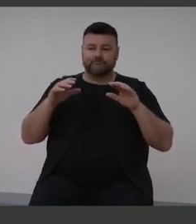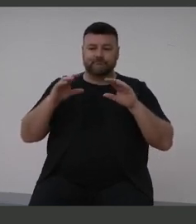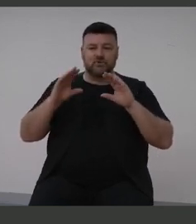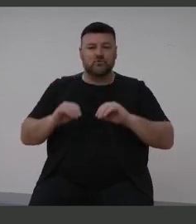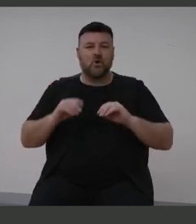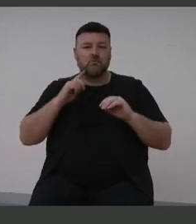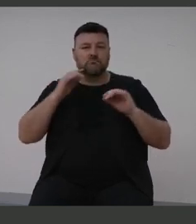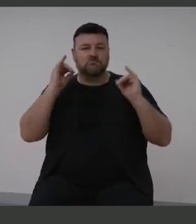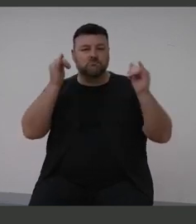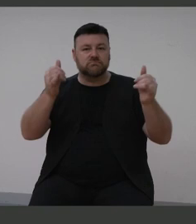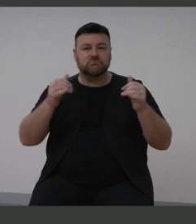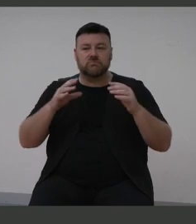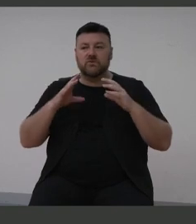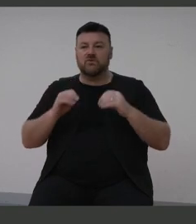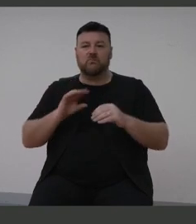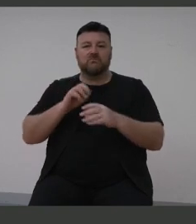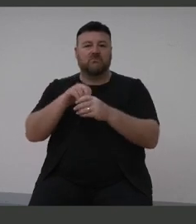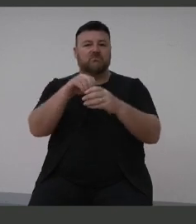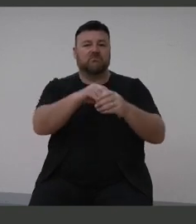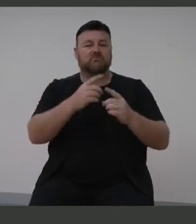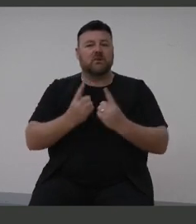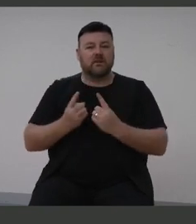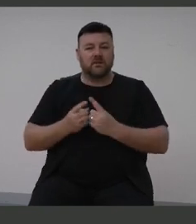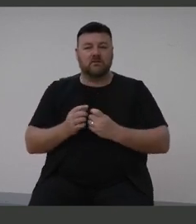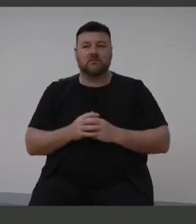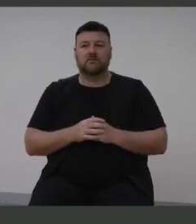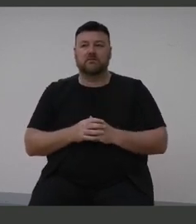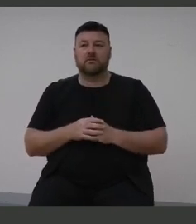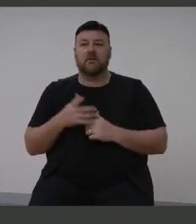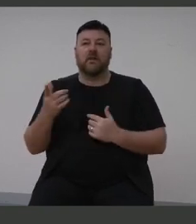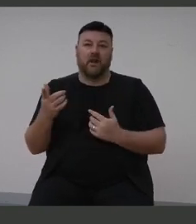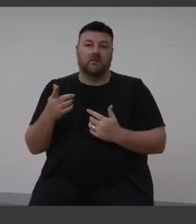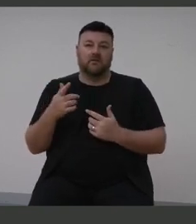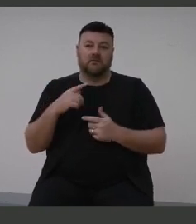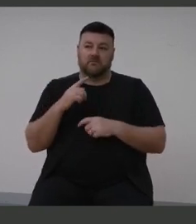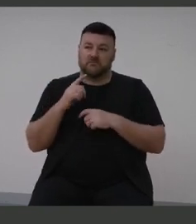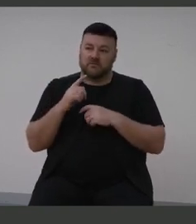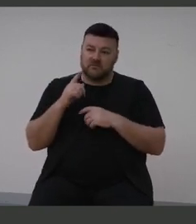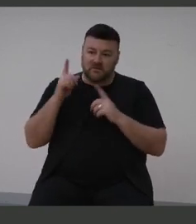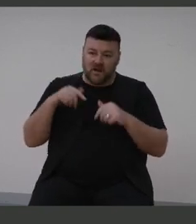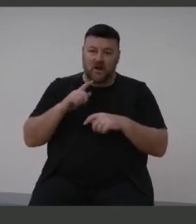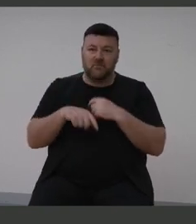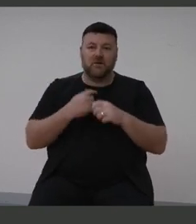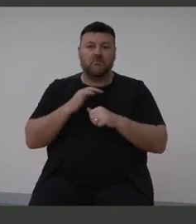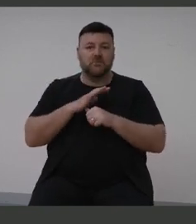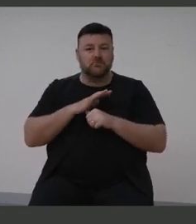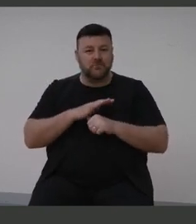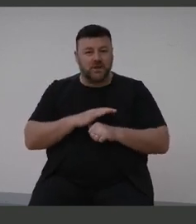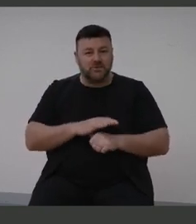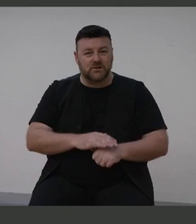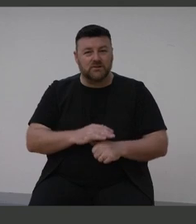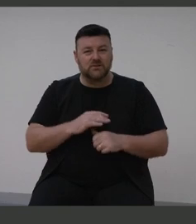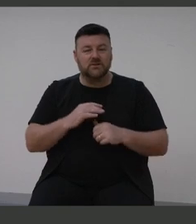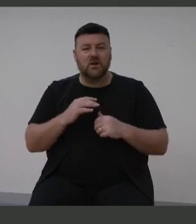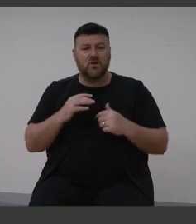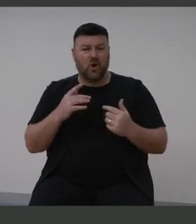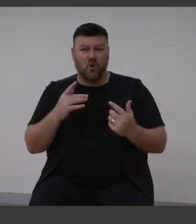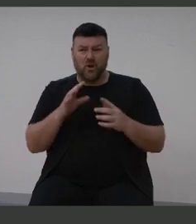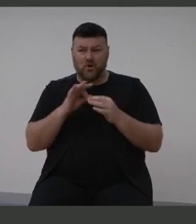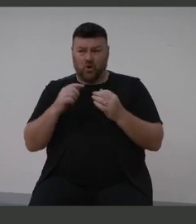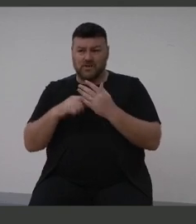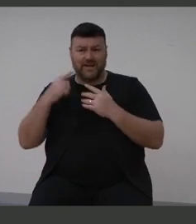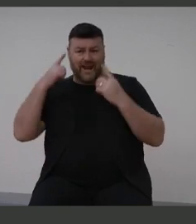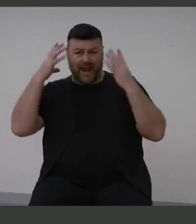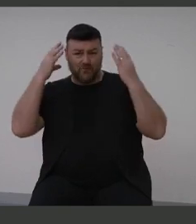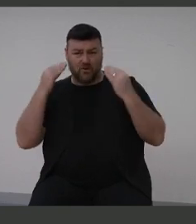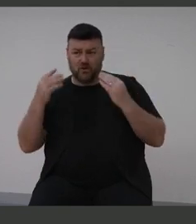you know, they stop participating in things. All of a sudden depression sets in. So it's not just hearing loss, it's all the rest of the factors in their life.